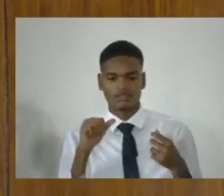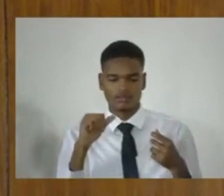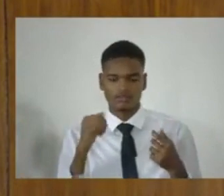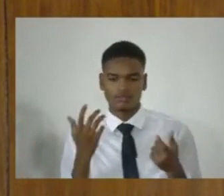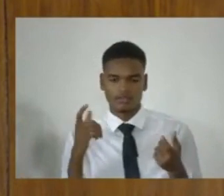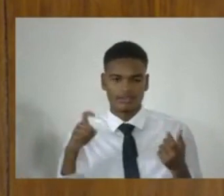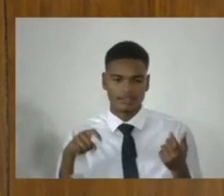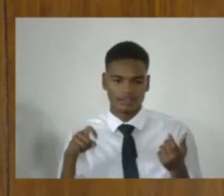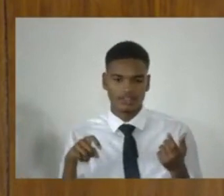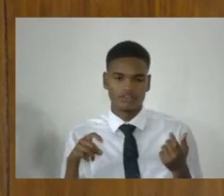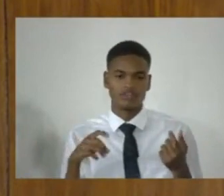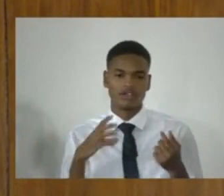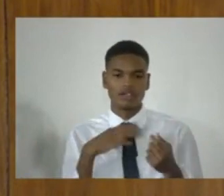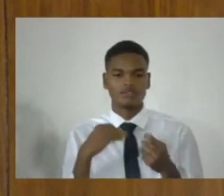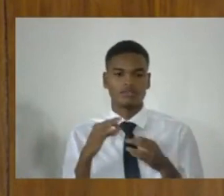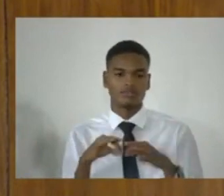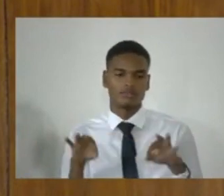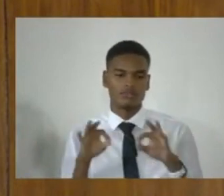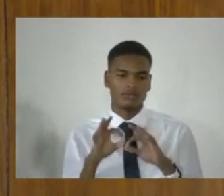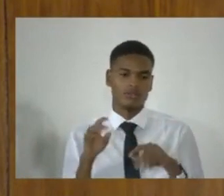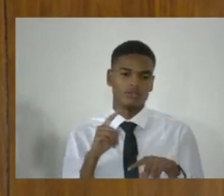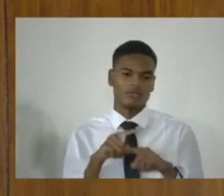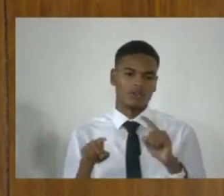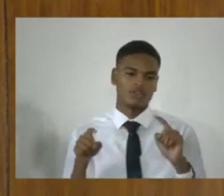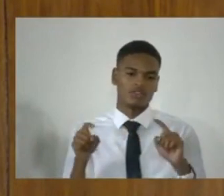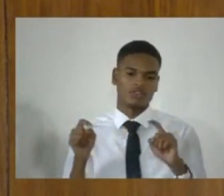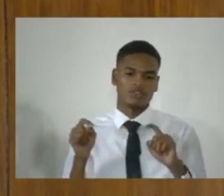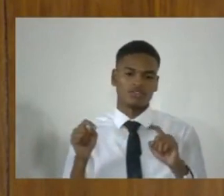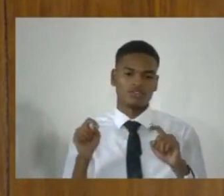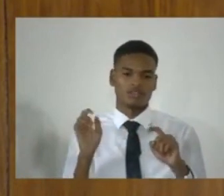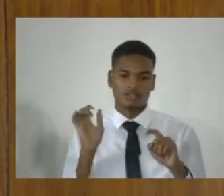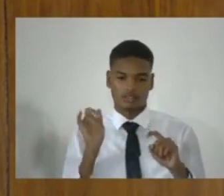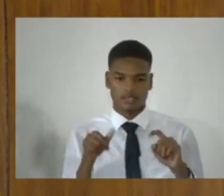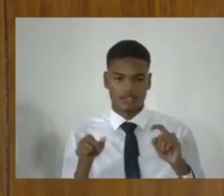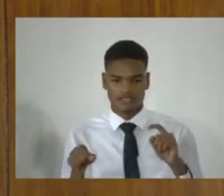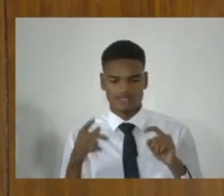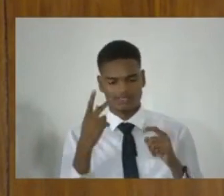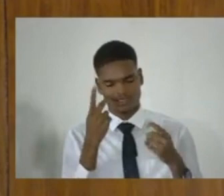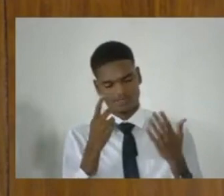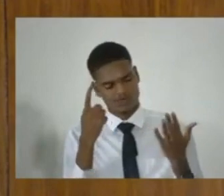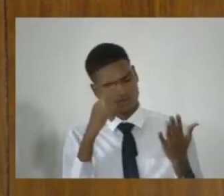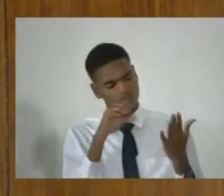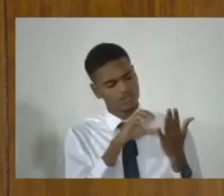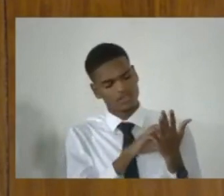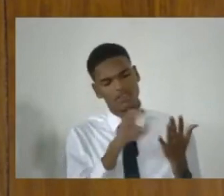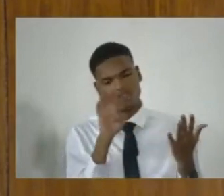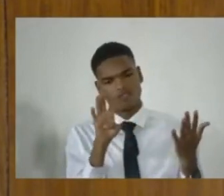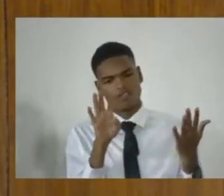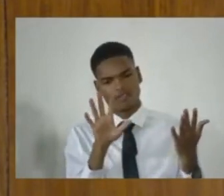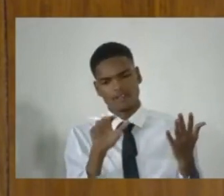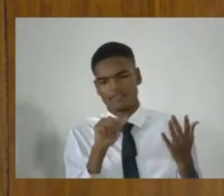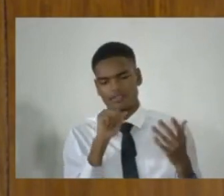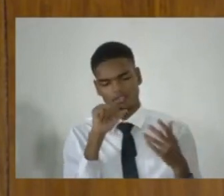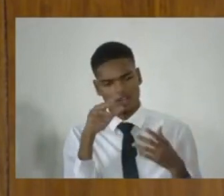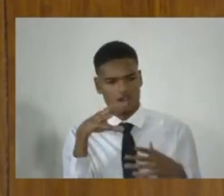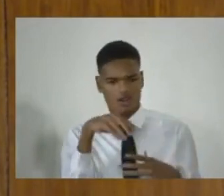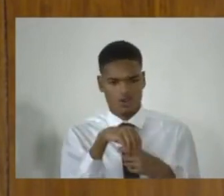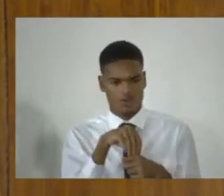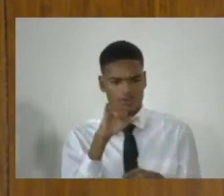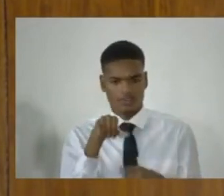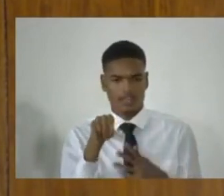and supportable. But the offense under section 45 is not included in that list.